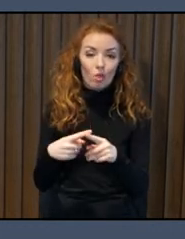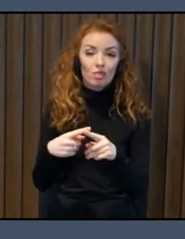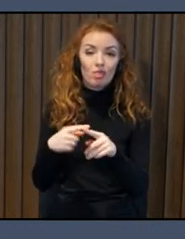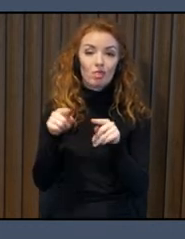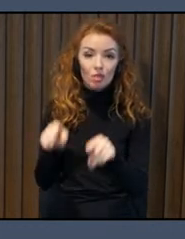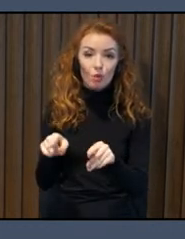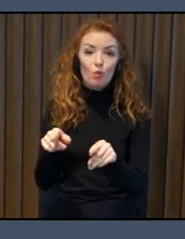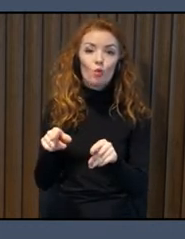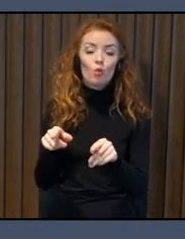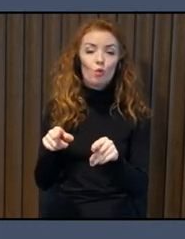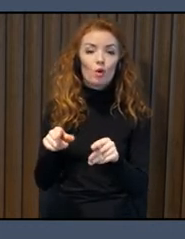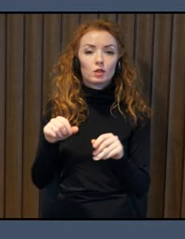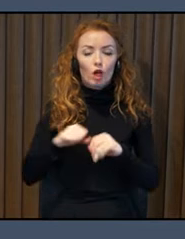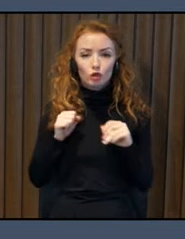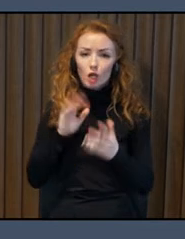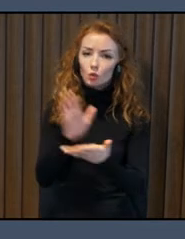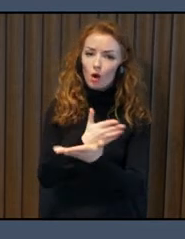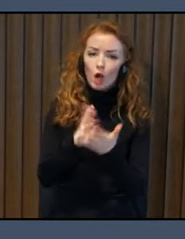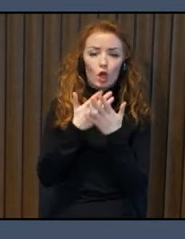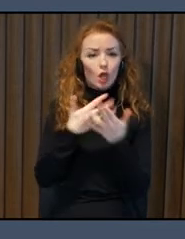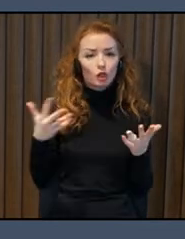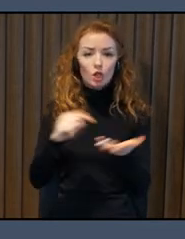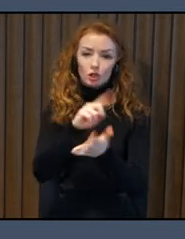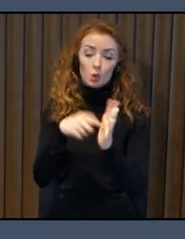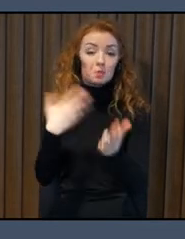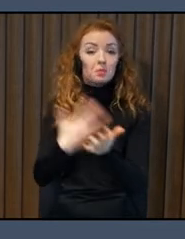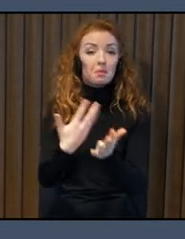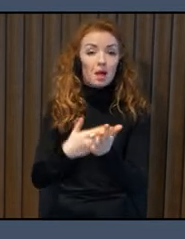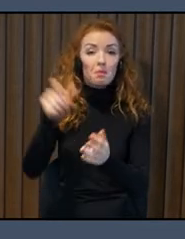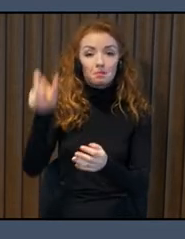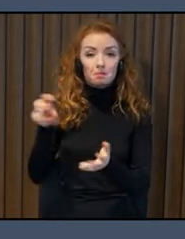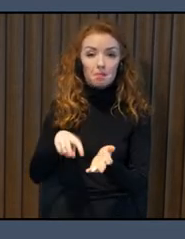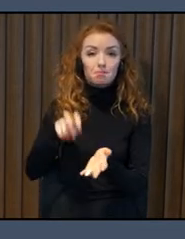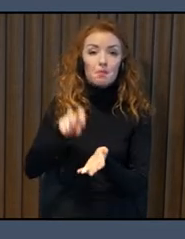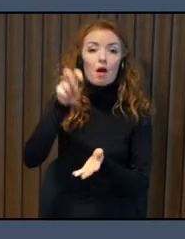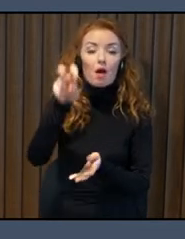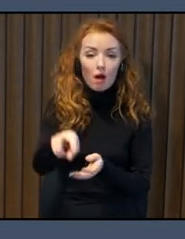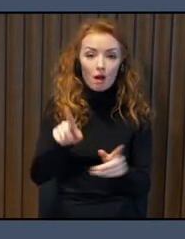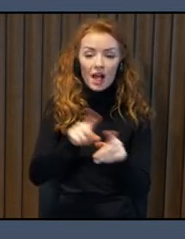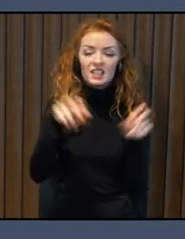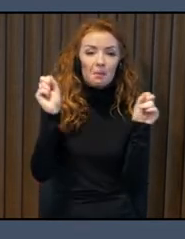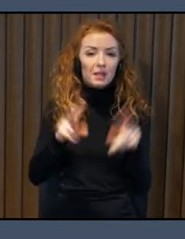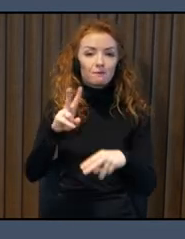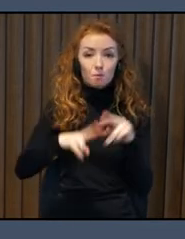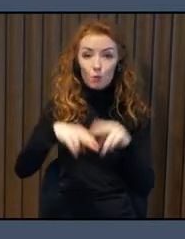crossings and so forth. And my colleague Julia will talk more about the specific project that they are working with.